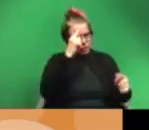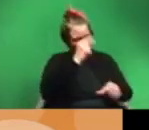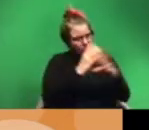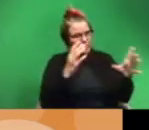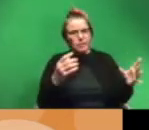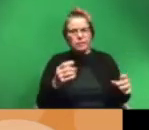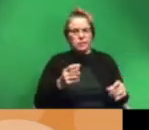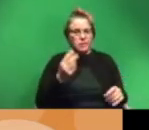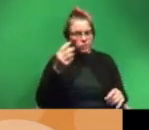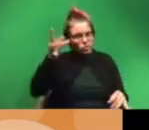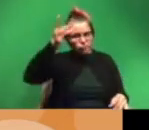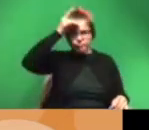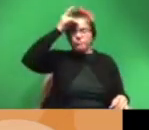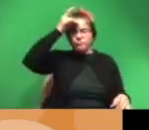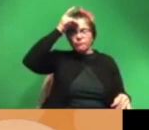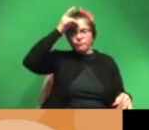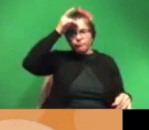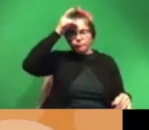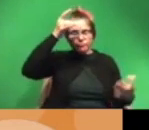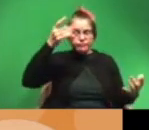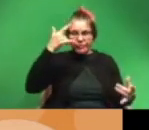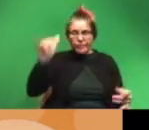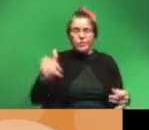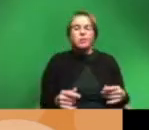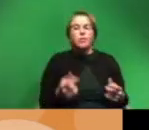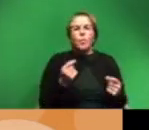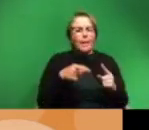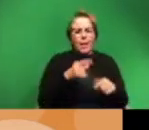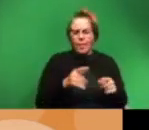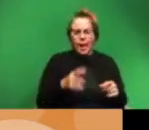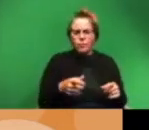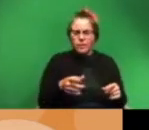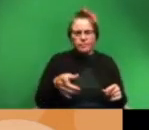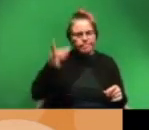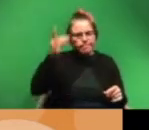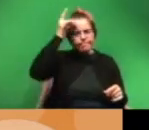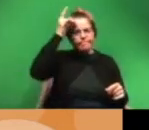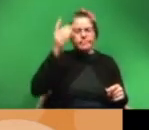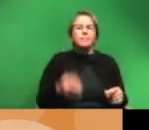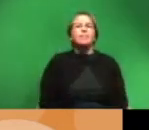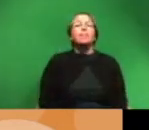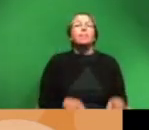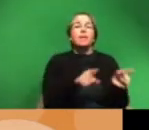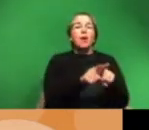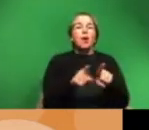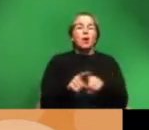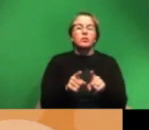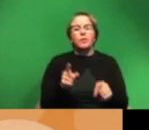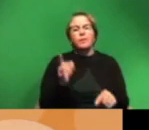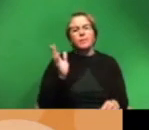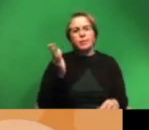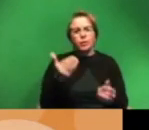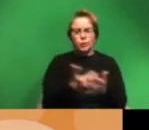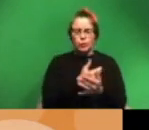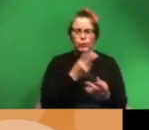that's a memory that's very much lodged in my head it's stuck there what about that made it memorable but also there can be the presentation of a new visual